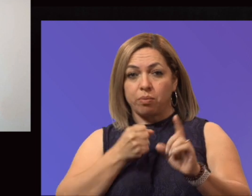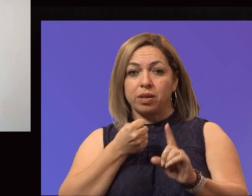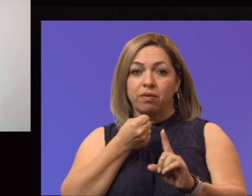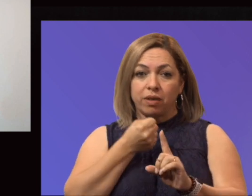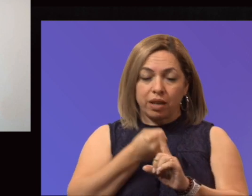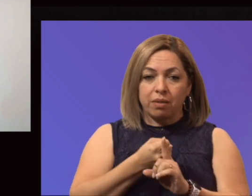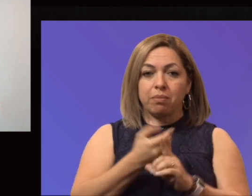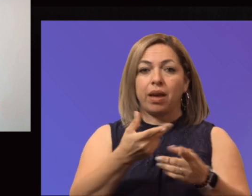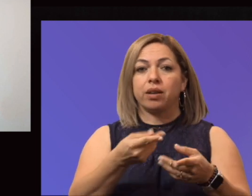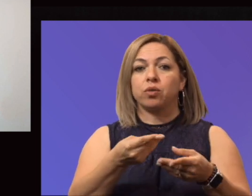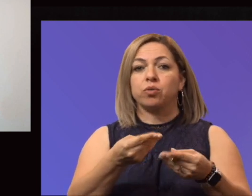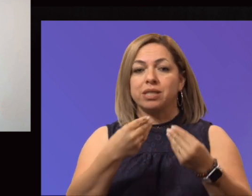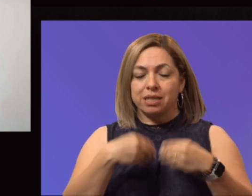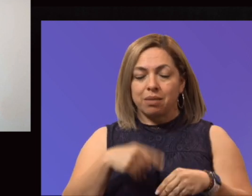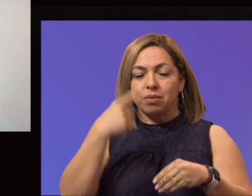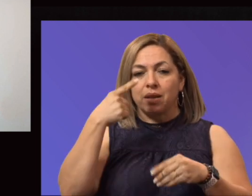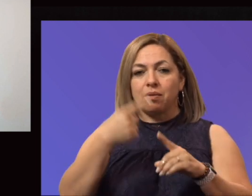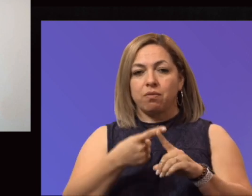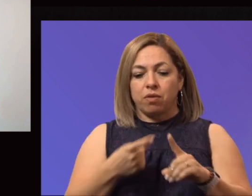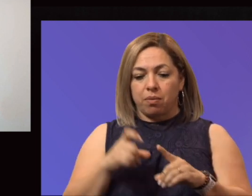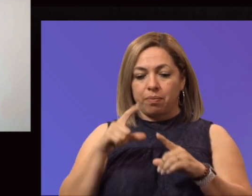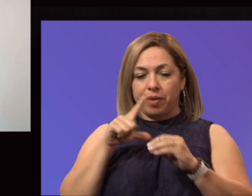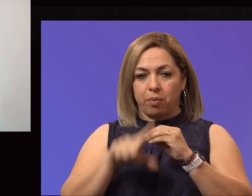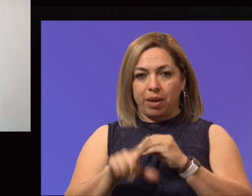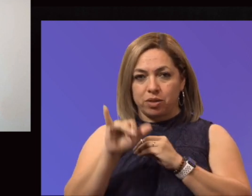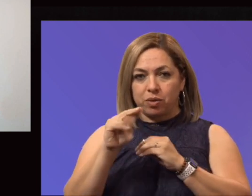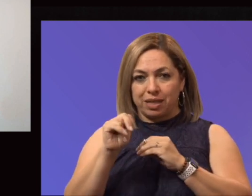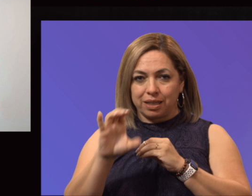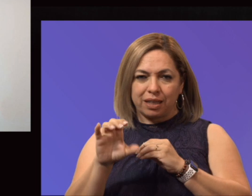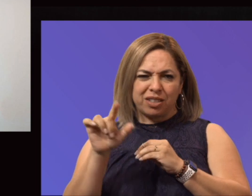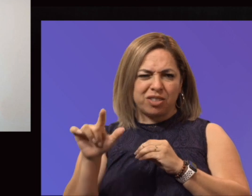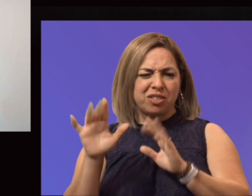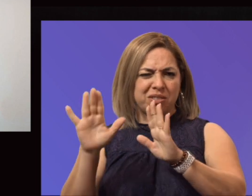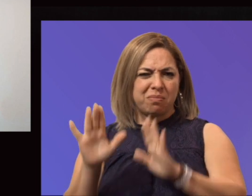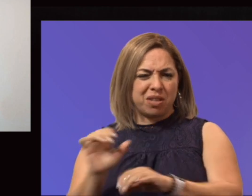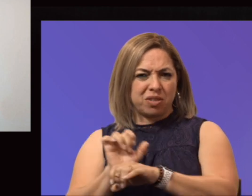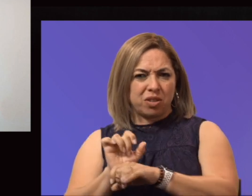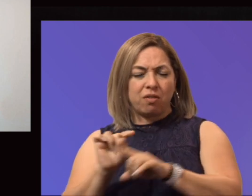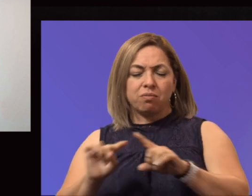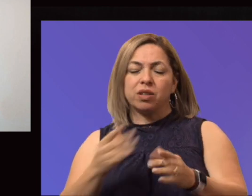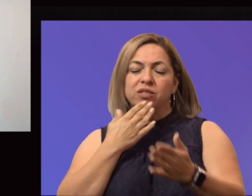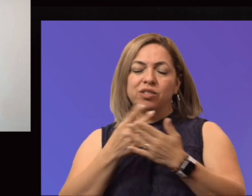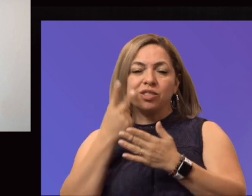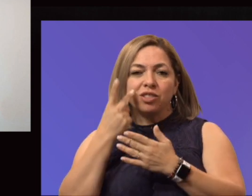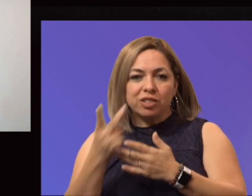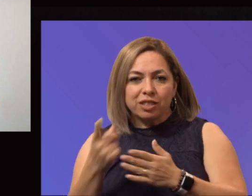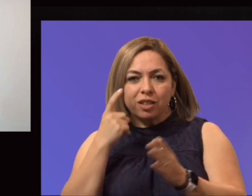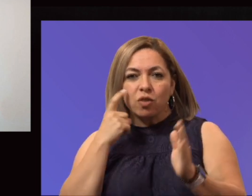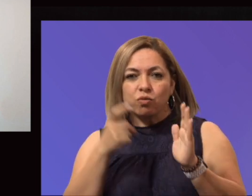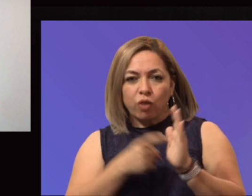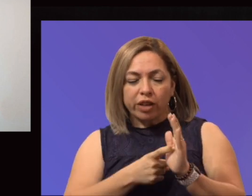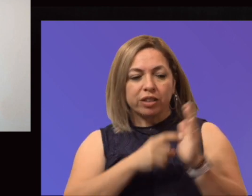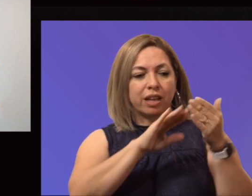Inc. Carrie does an amazing job. was certainly wonderful to see her recognized by the community, and everyone